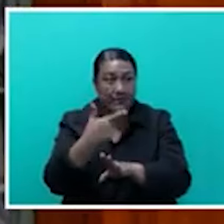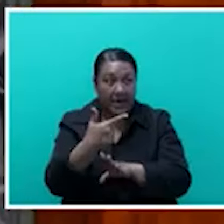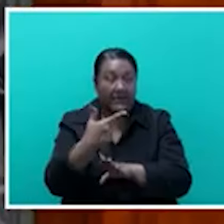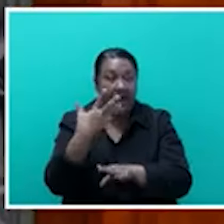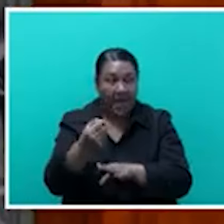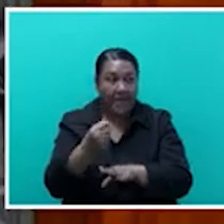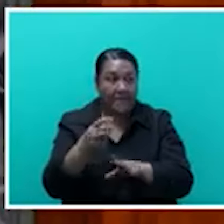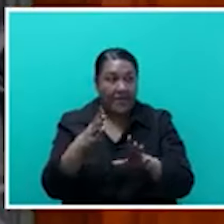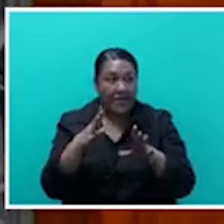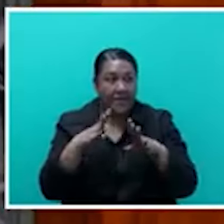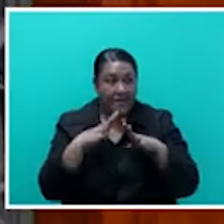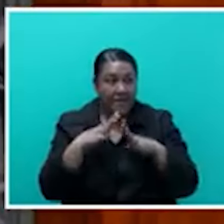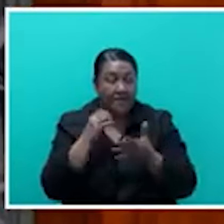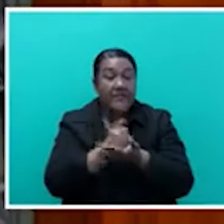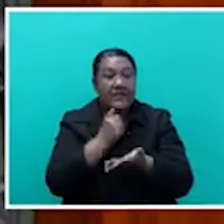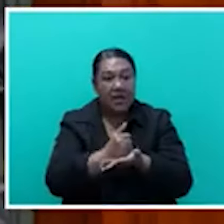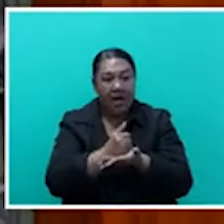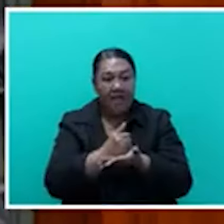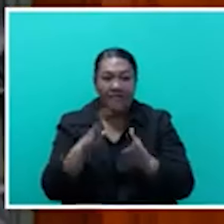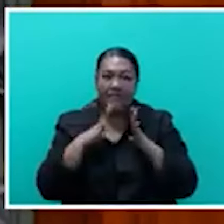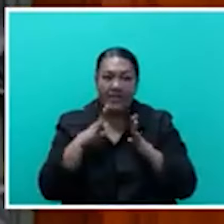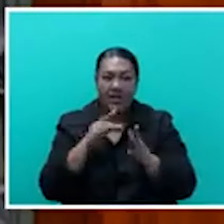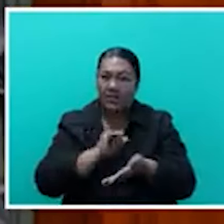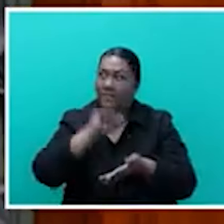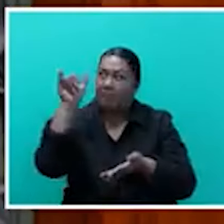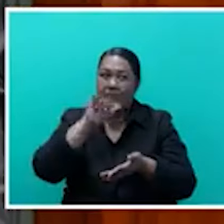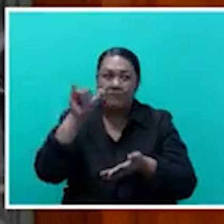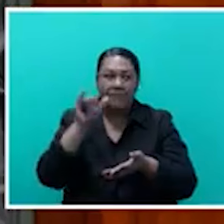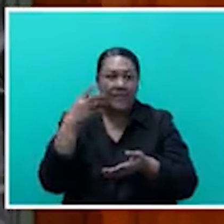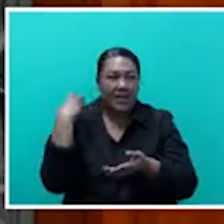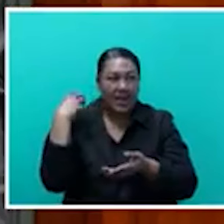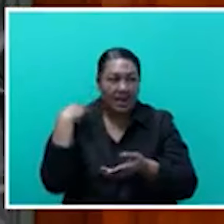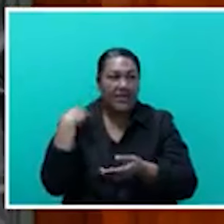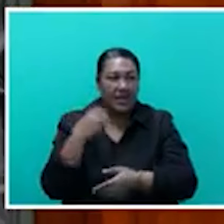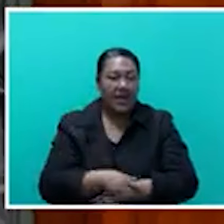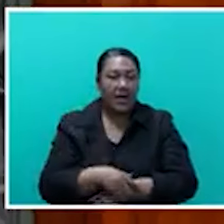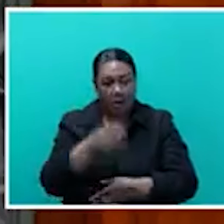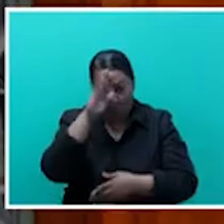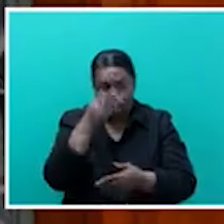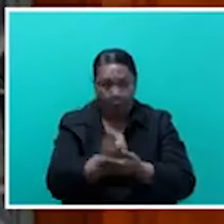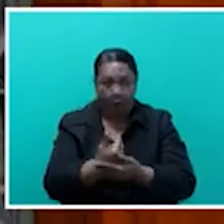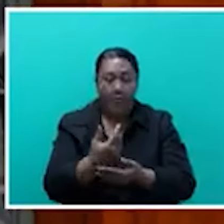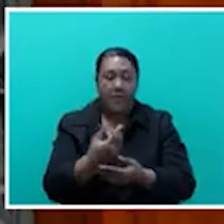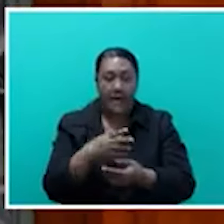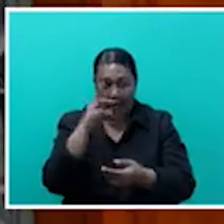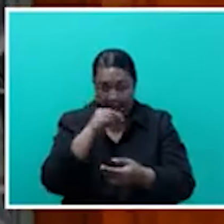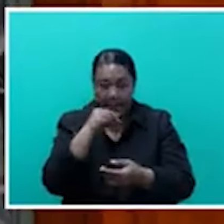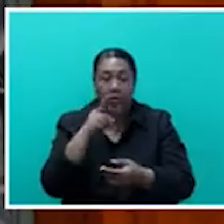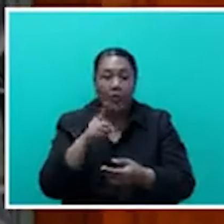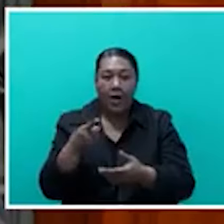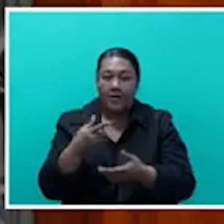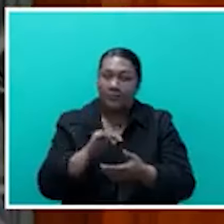-free, it was visa-free to Canada. And I am hoping also that the Honourable Minister managed to have some discussions with respect to that issue,